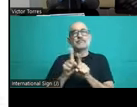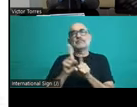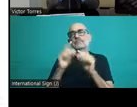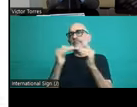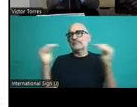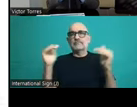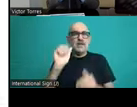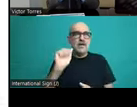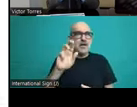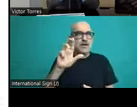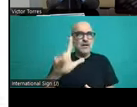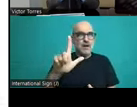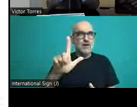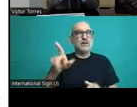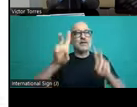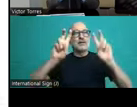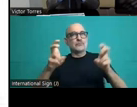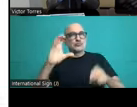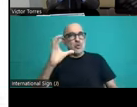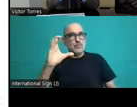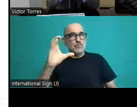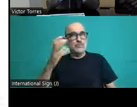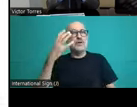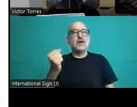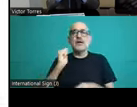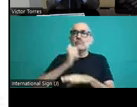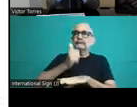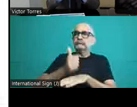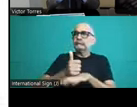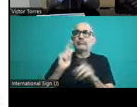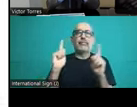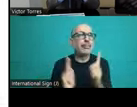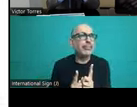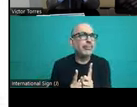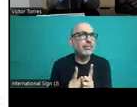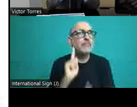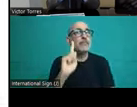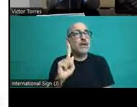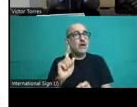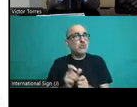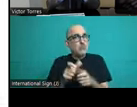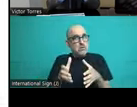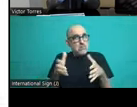lower participation, but it has been growing during the past years